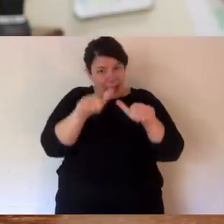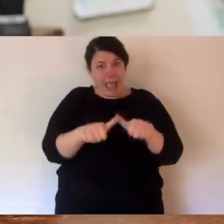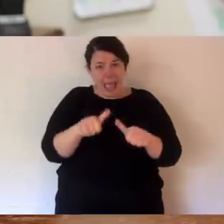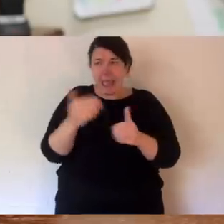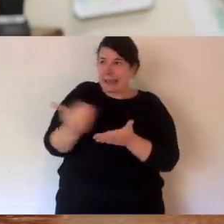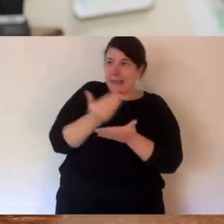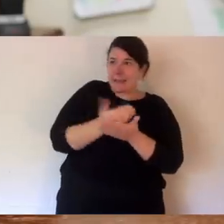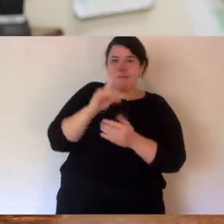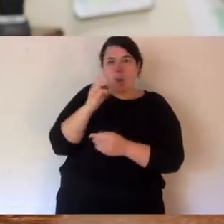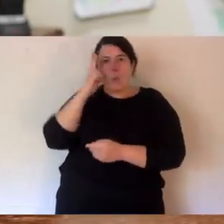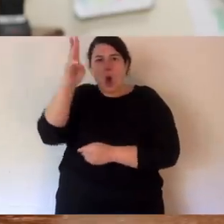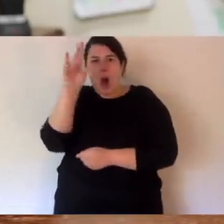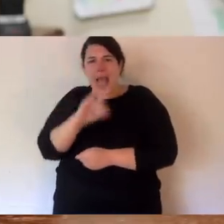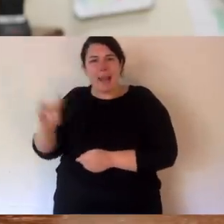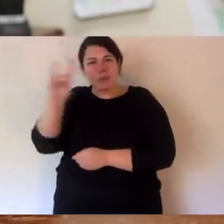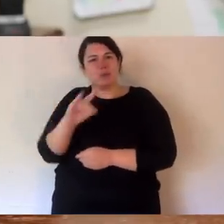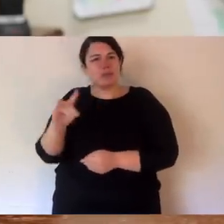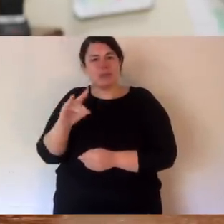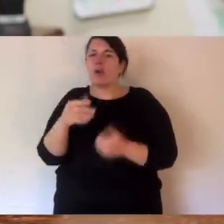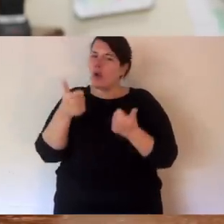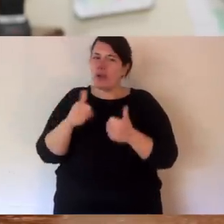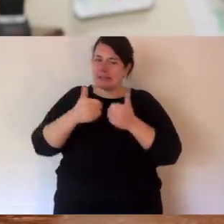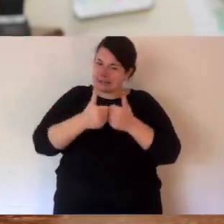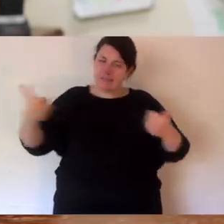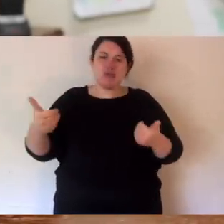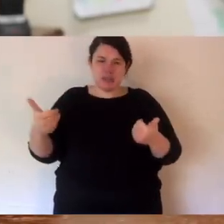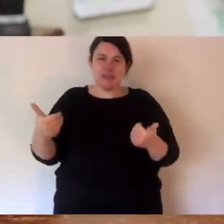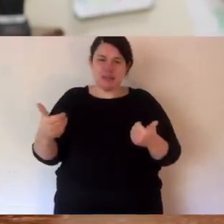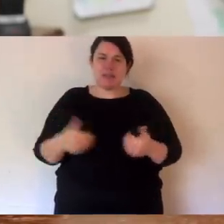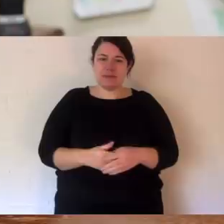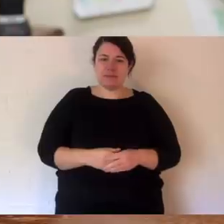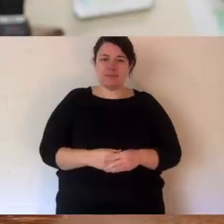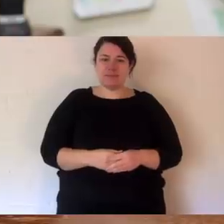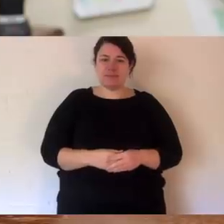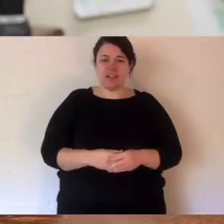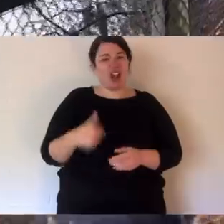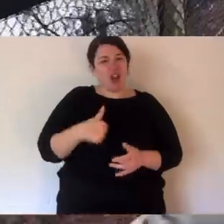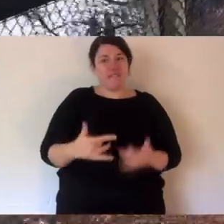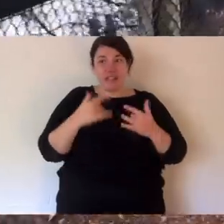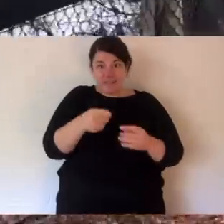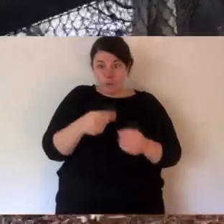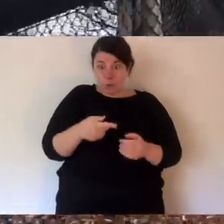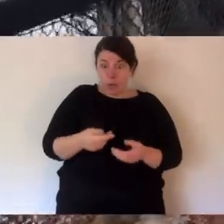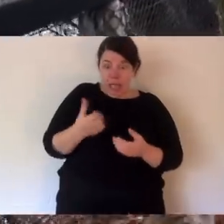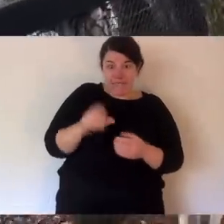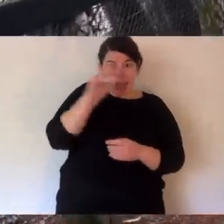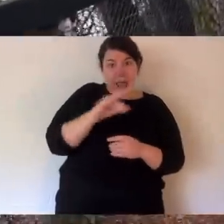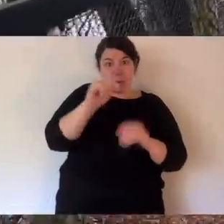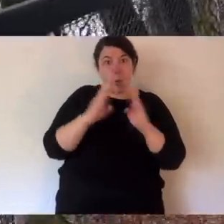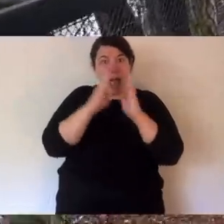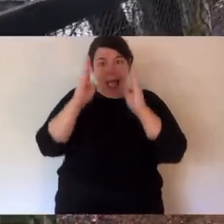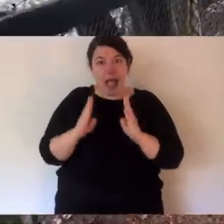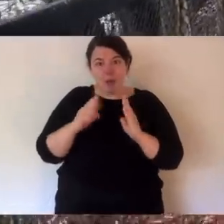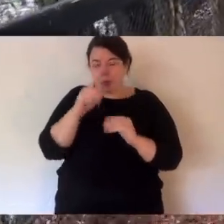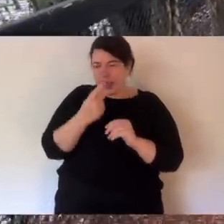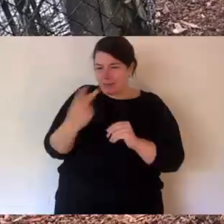native wildlife, can be really good, and I believe for you, they help you develop your affinity with wildlife. Why